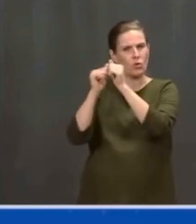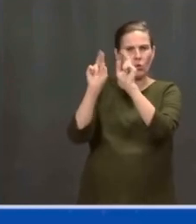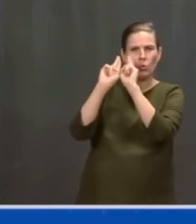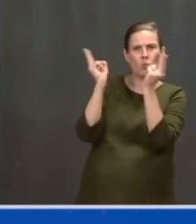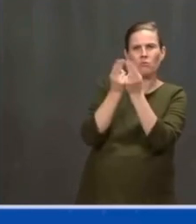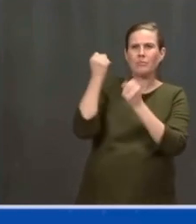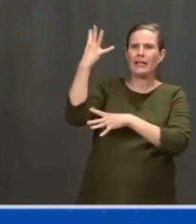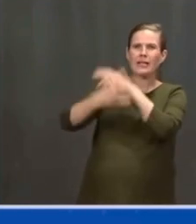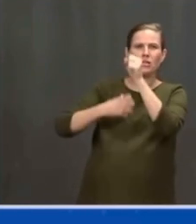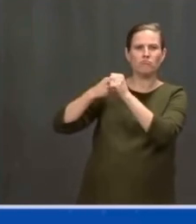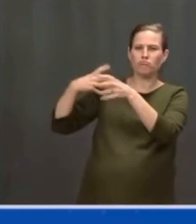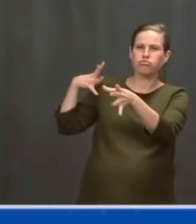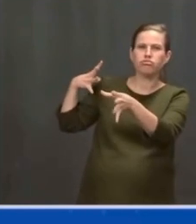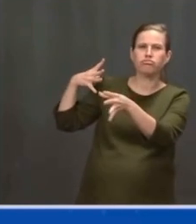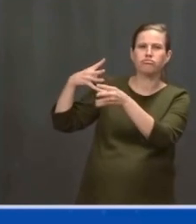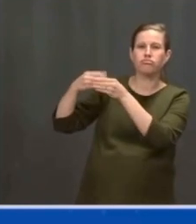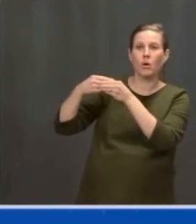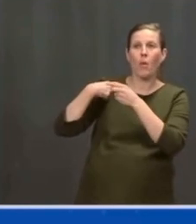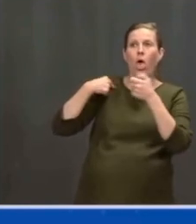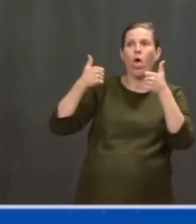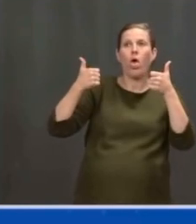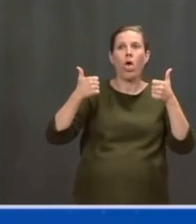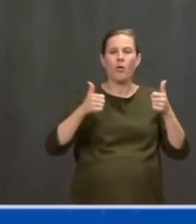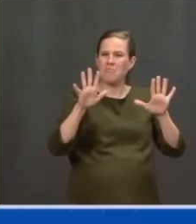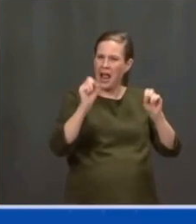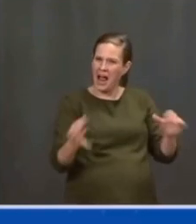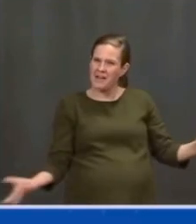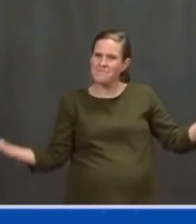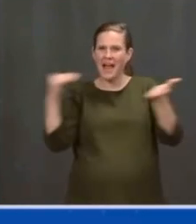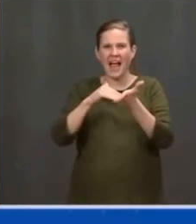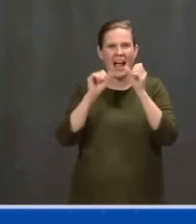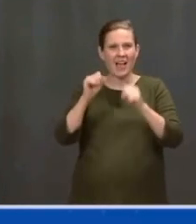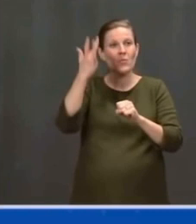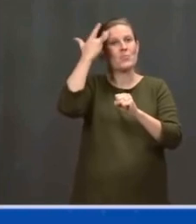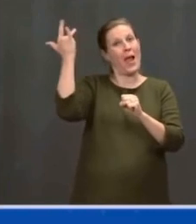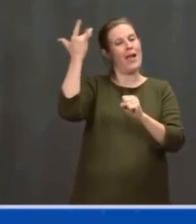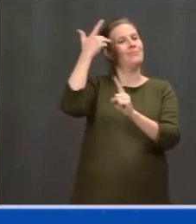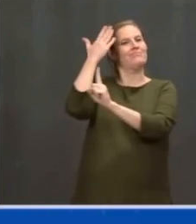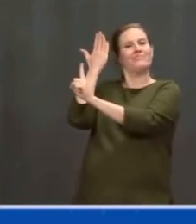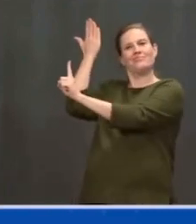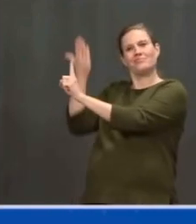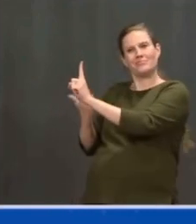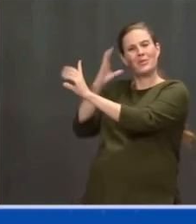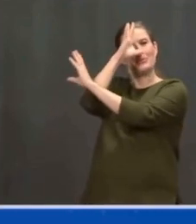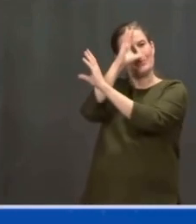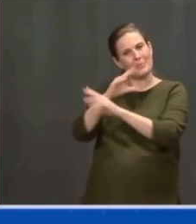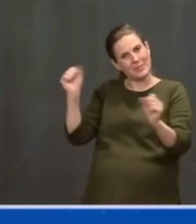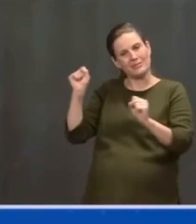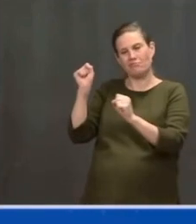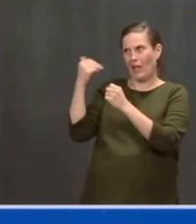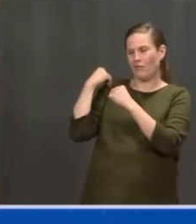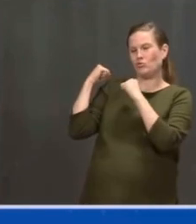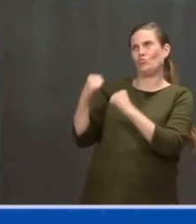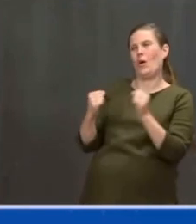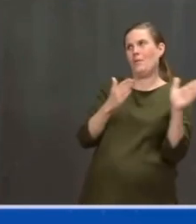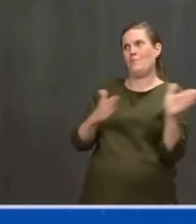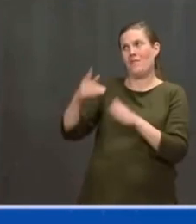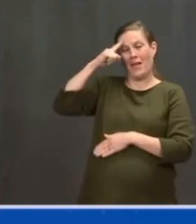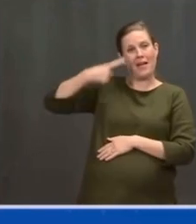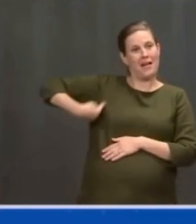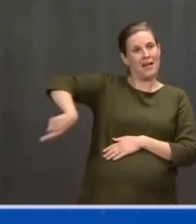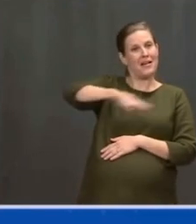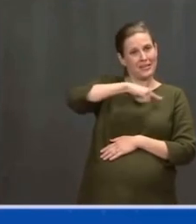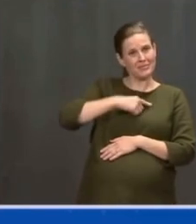solid plan to make that happen. I also don't want my kids growing up in a world where the threat of climate change hangs over their heads.